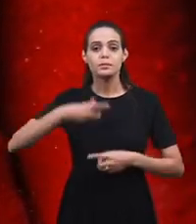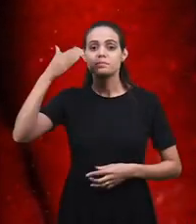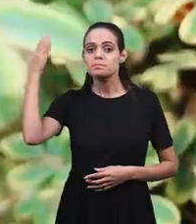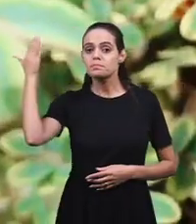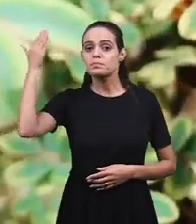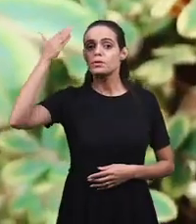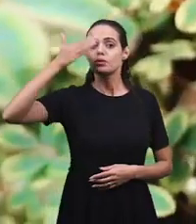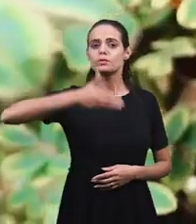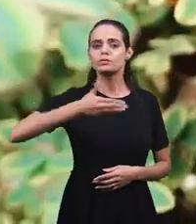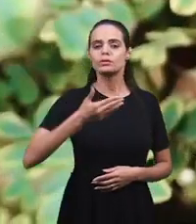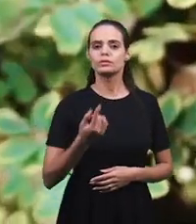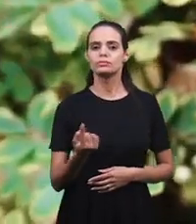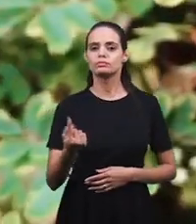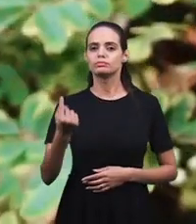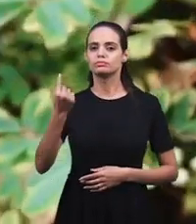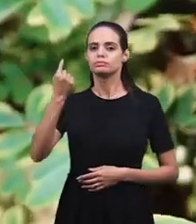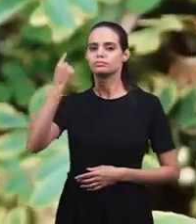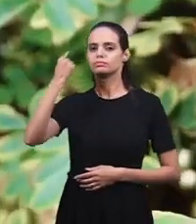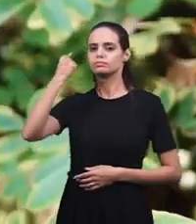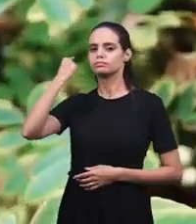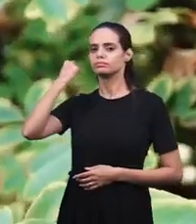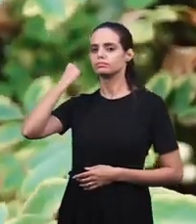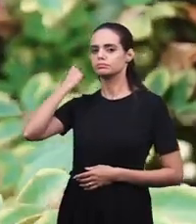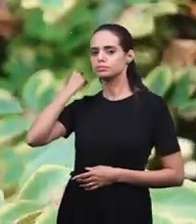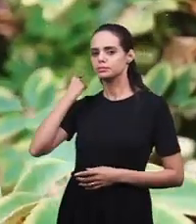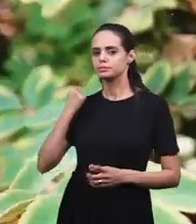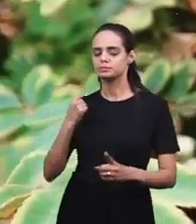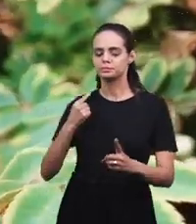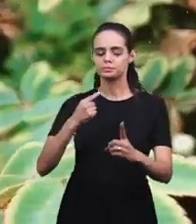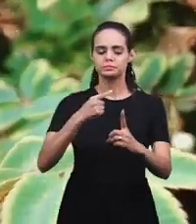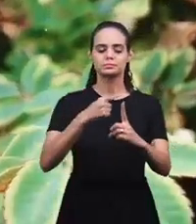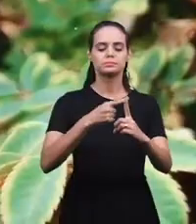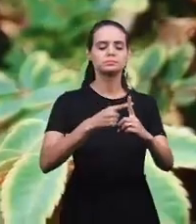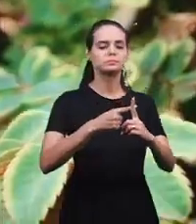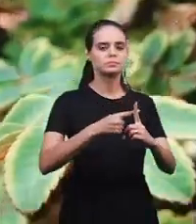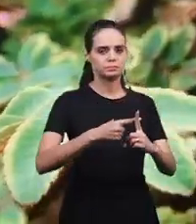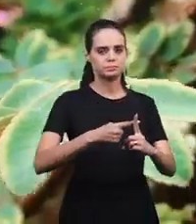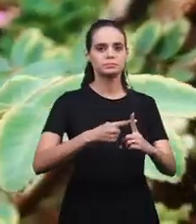Que foi demonstrado